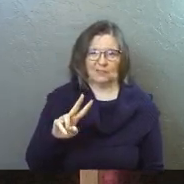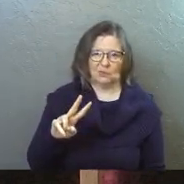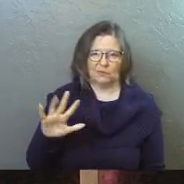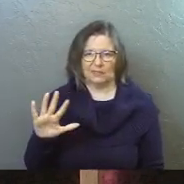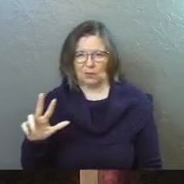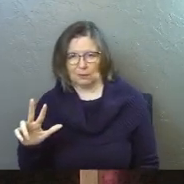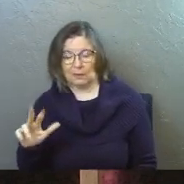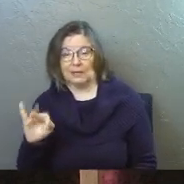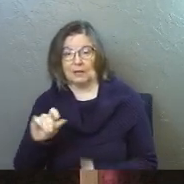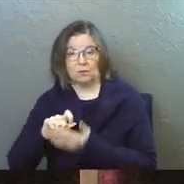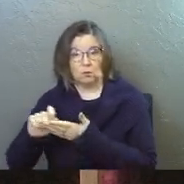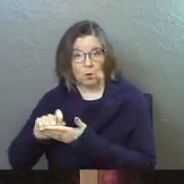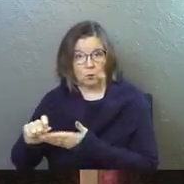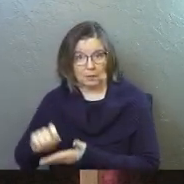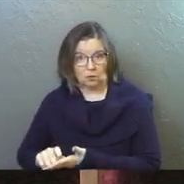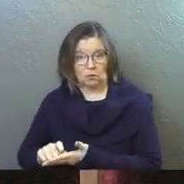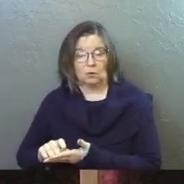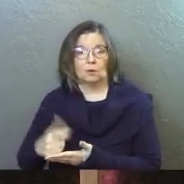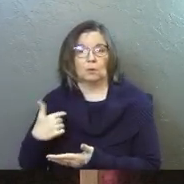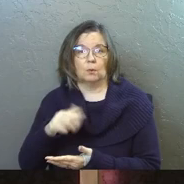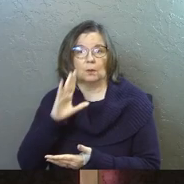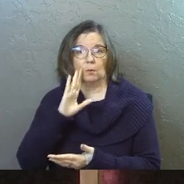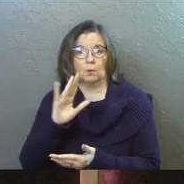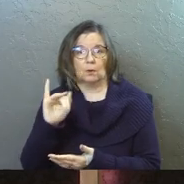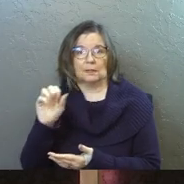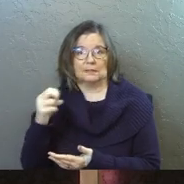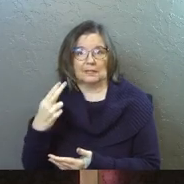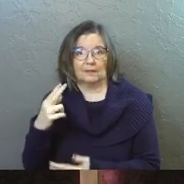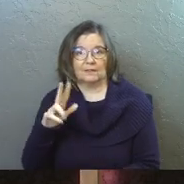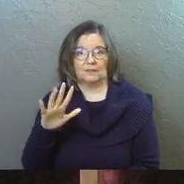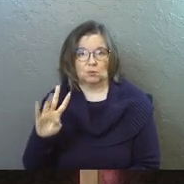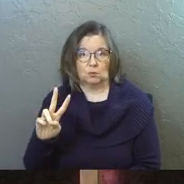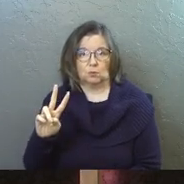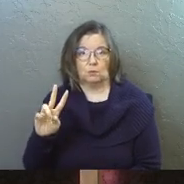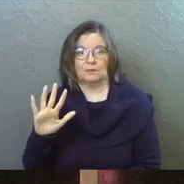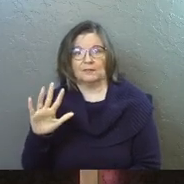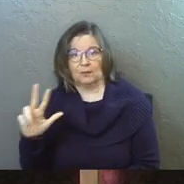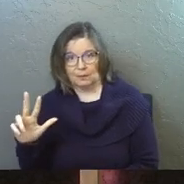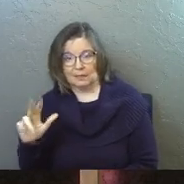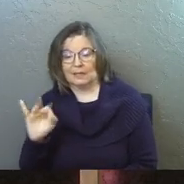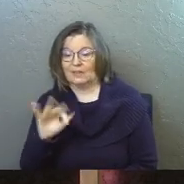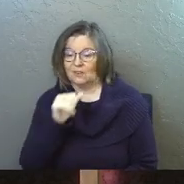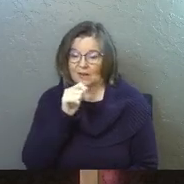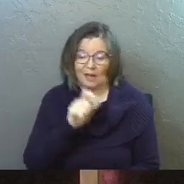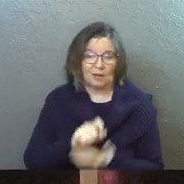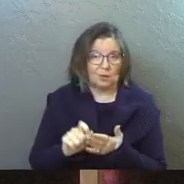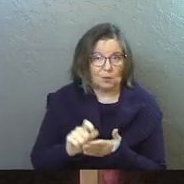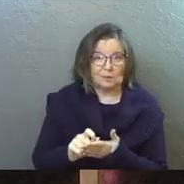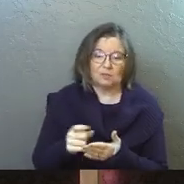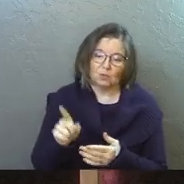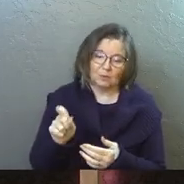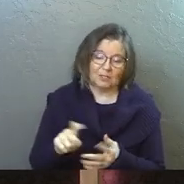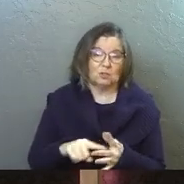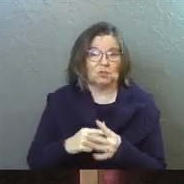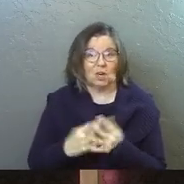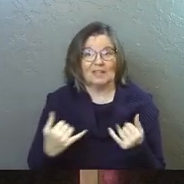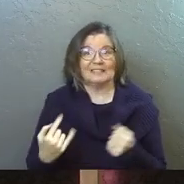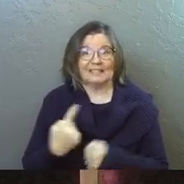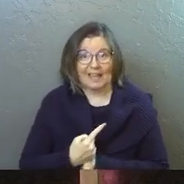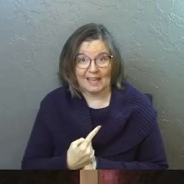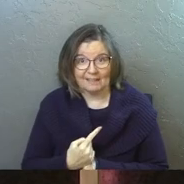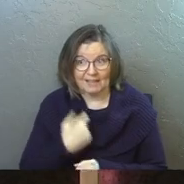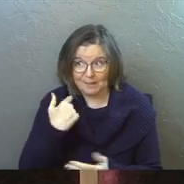53. And if you're a note taker, we're going to Isaiah 52 and 53. And if you're not a note taker, you need to start